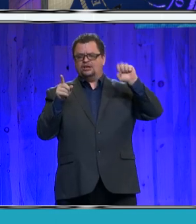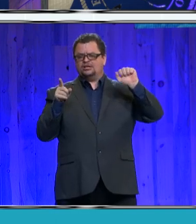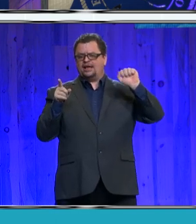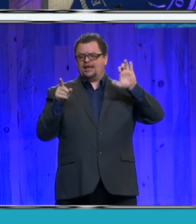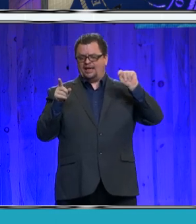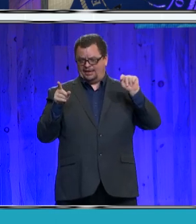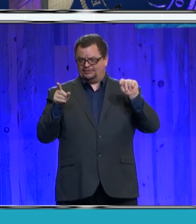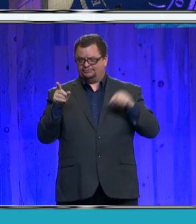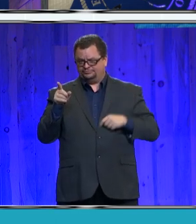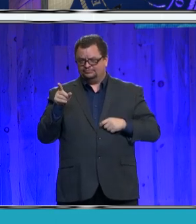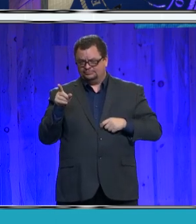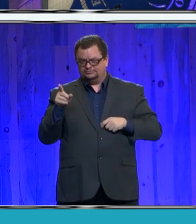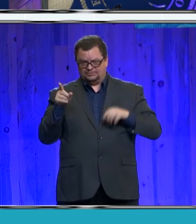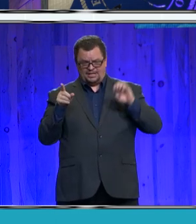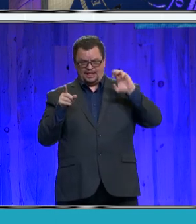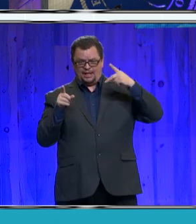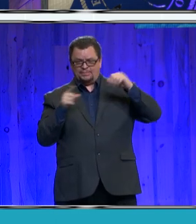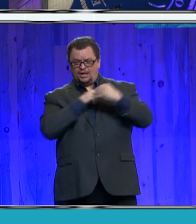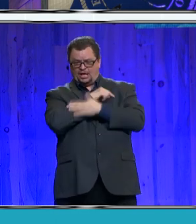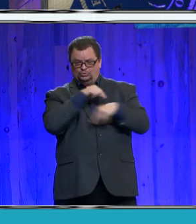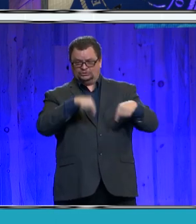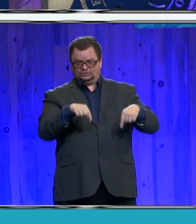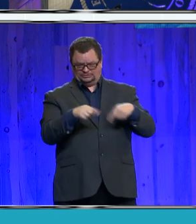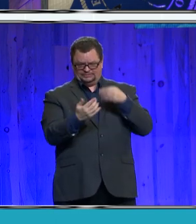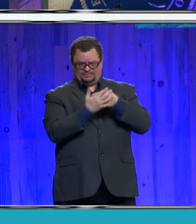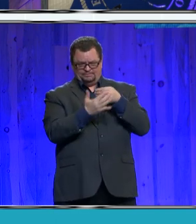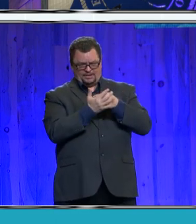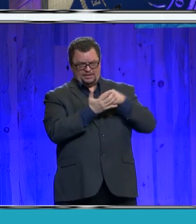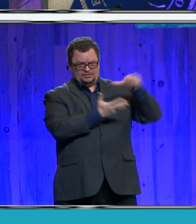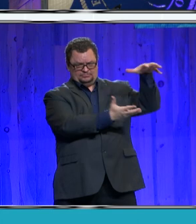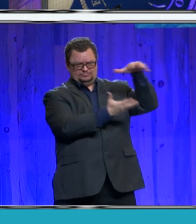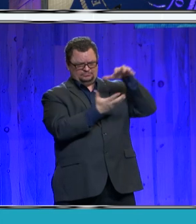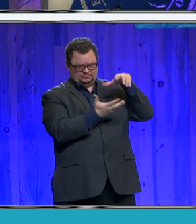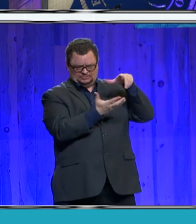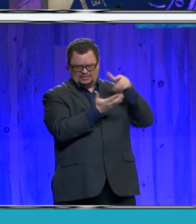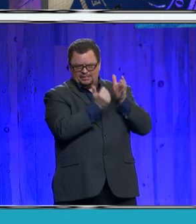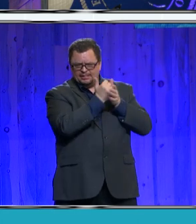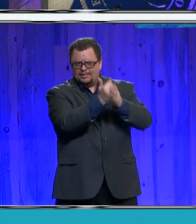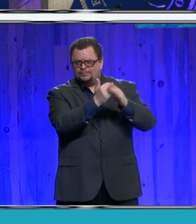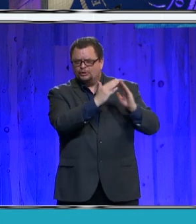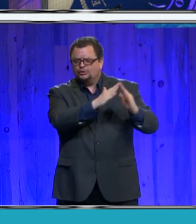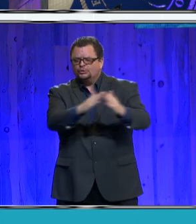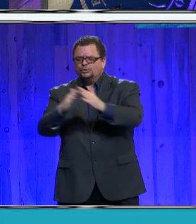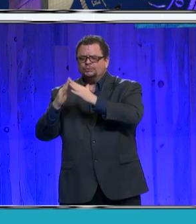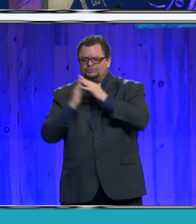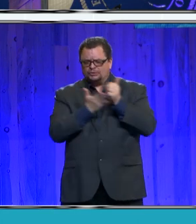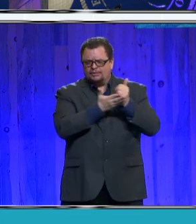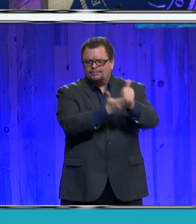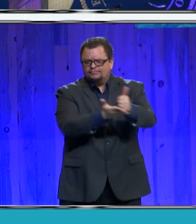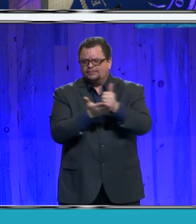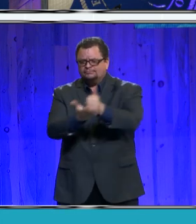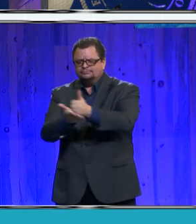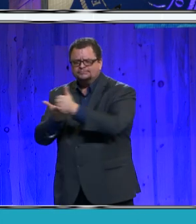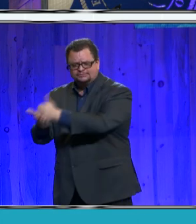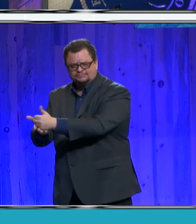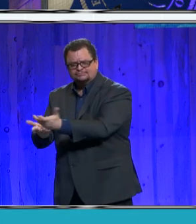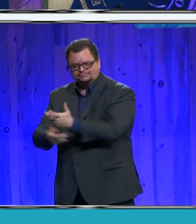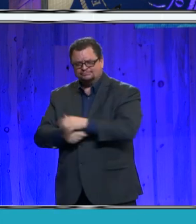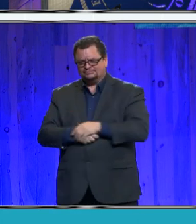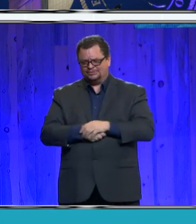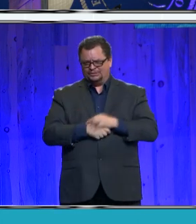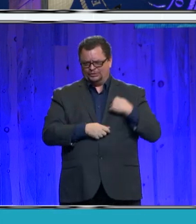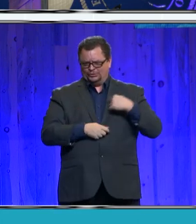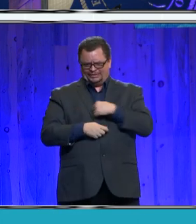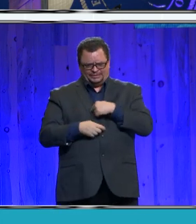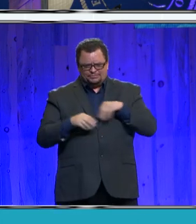$41 million of our funds with our municipalities to keep them in the fight. Additionally, we provided $8